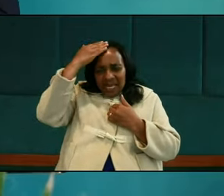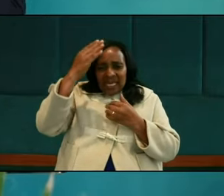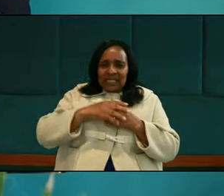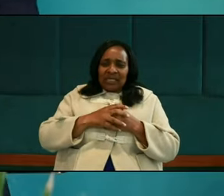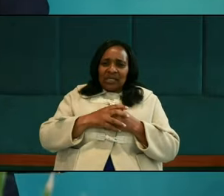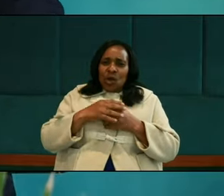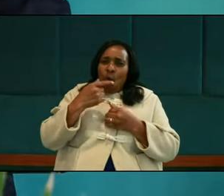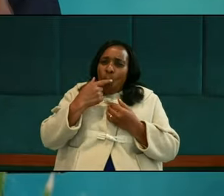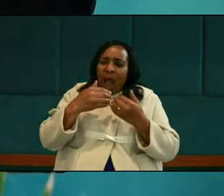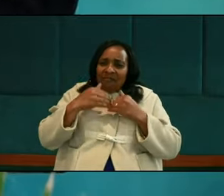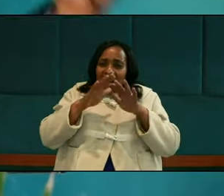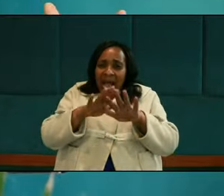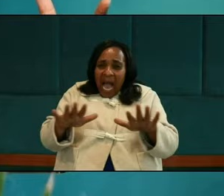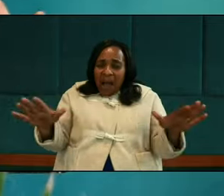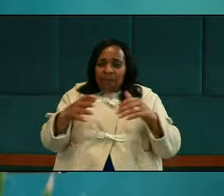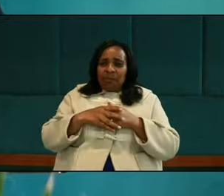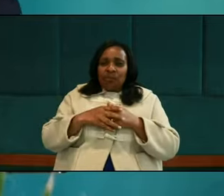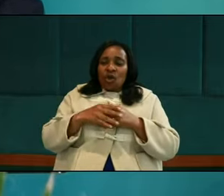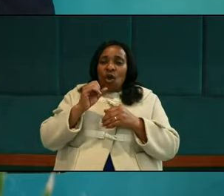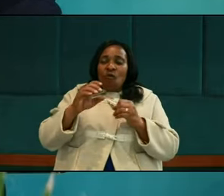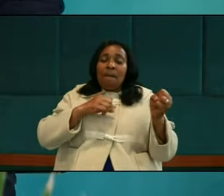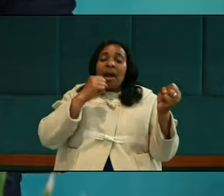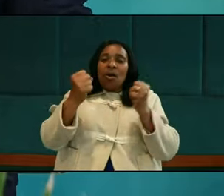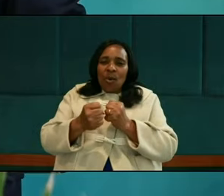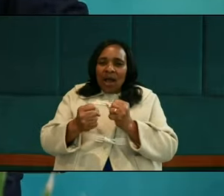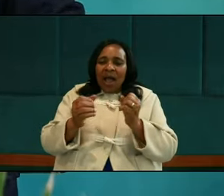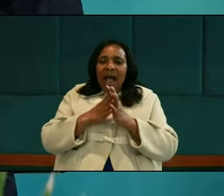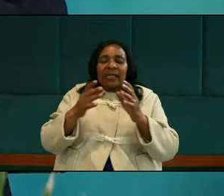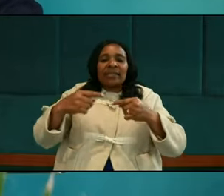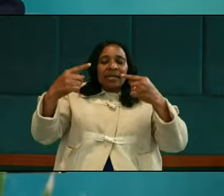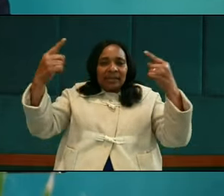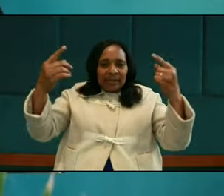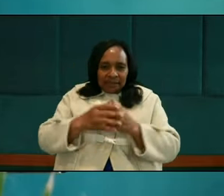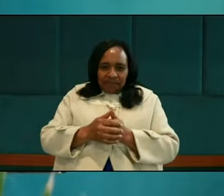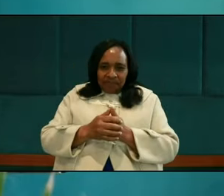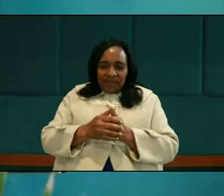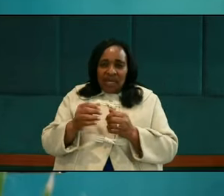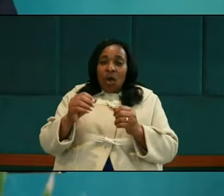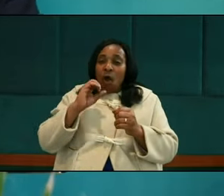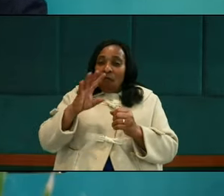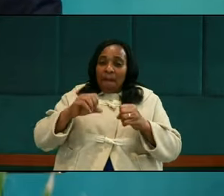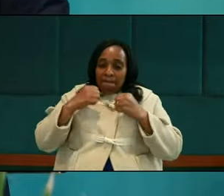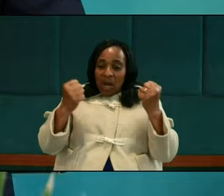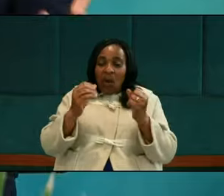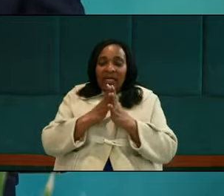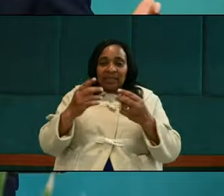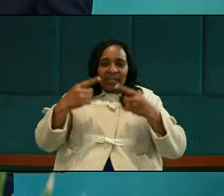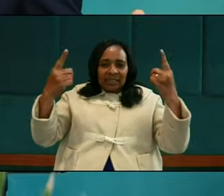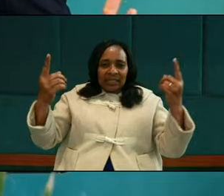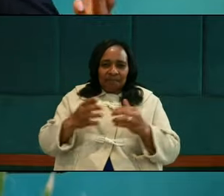conventional notions of power and success. Of power and success.